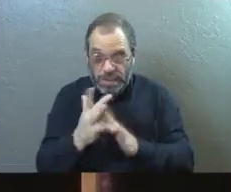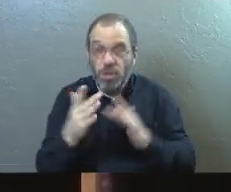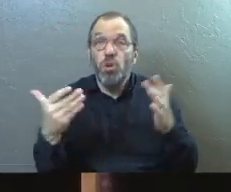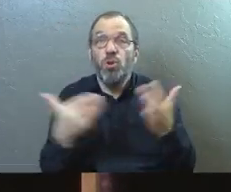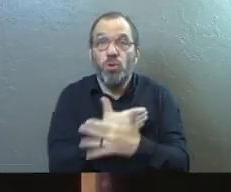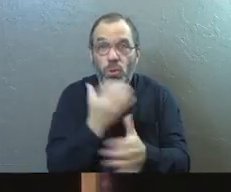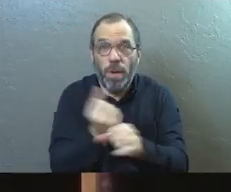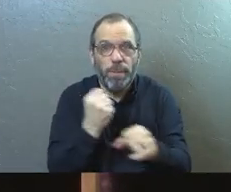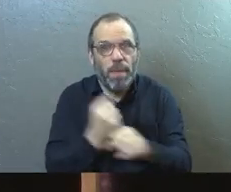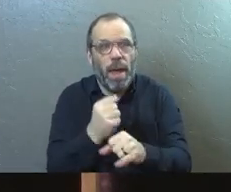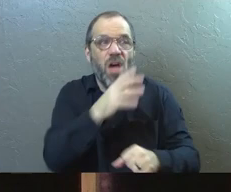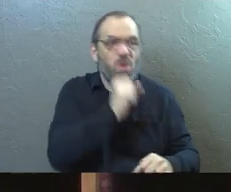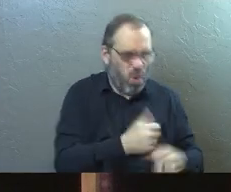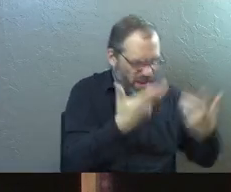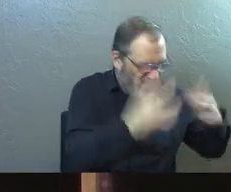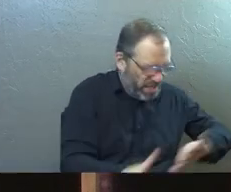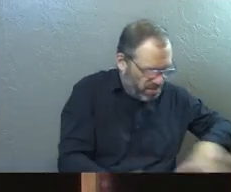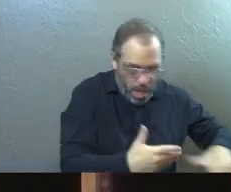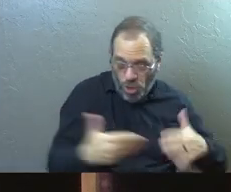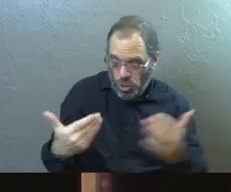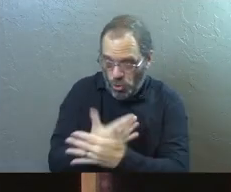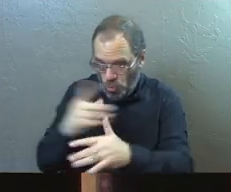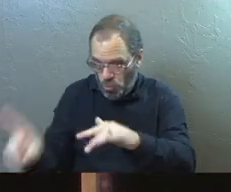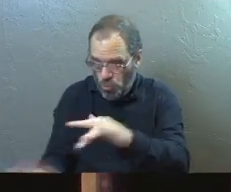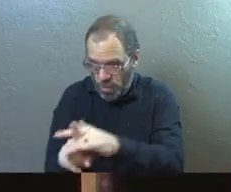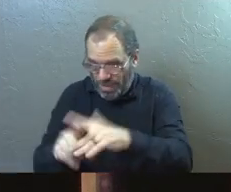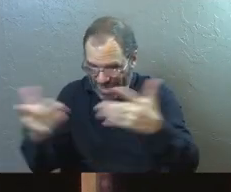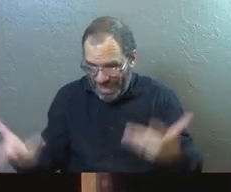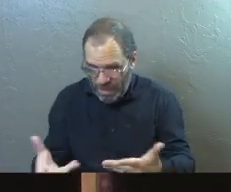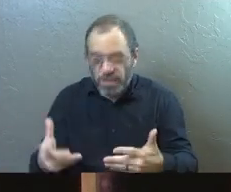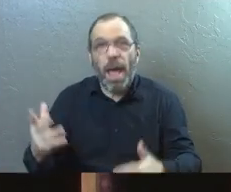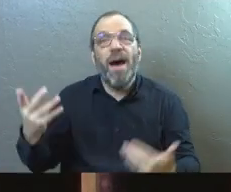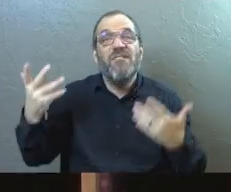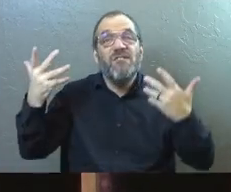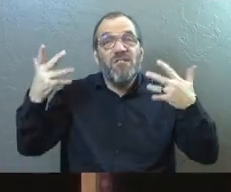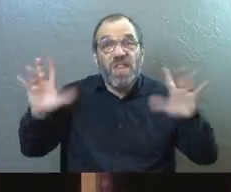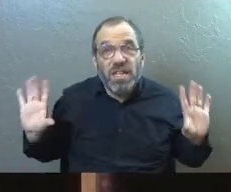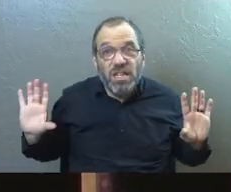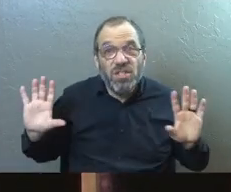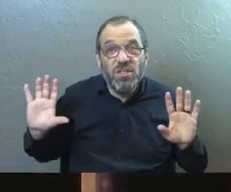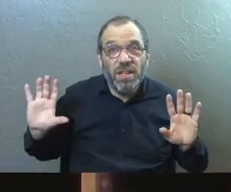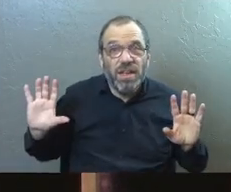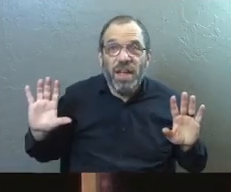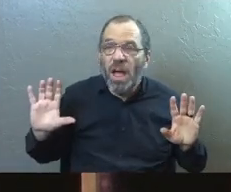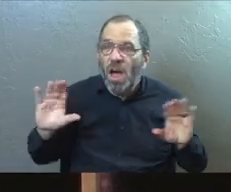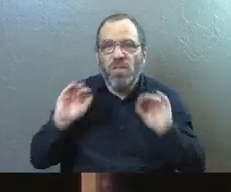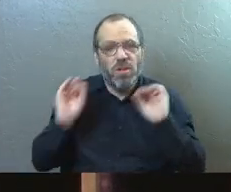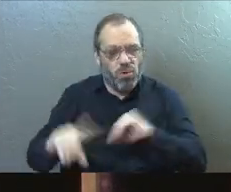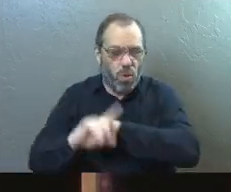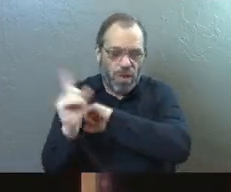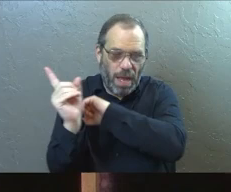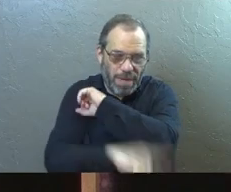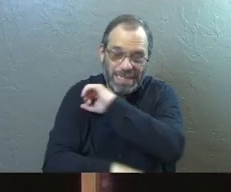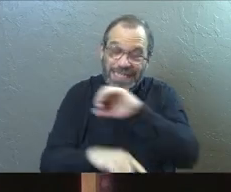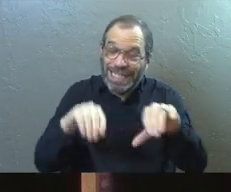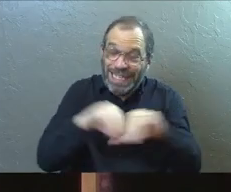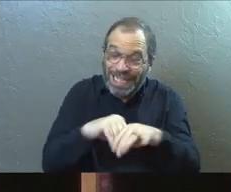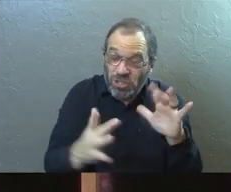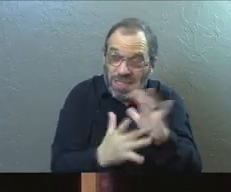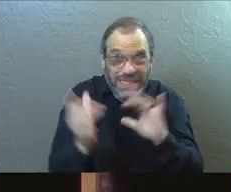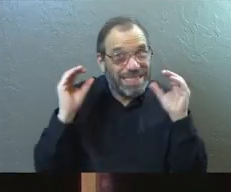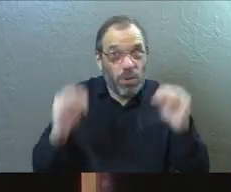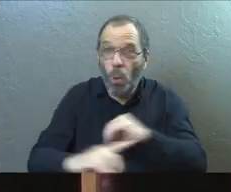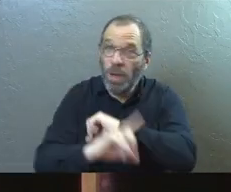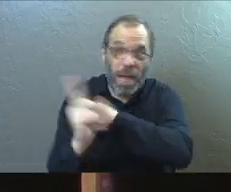they are a new creation. Behold, the old is gone and the new has come. Past tense. There is no condemnation for those who are in Christ